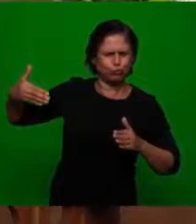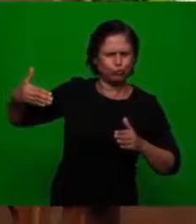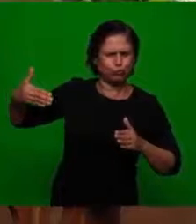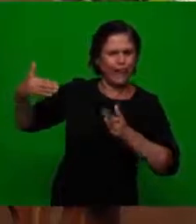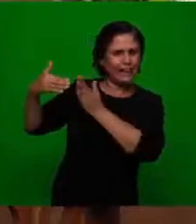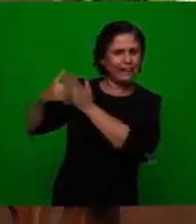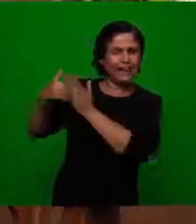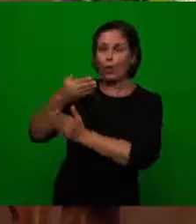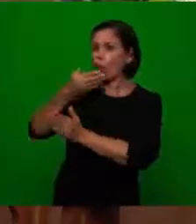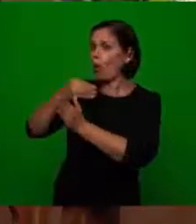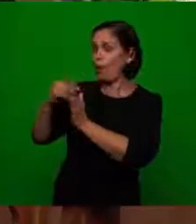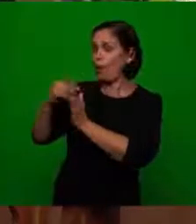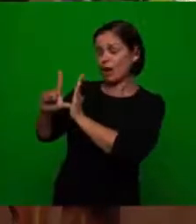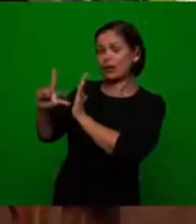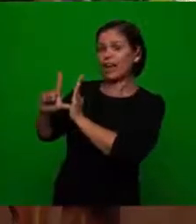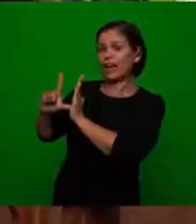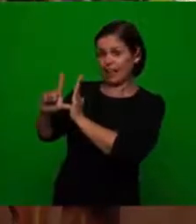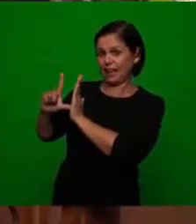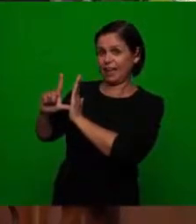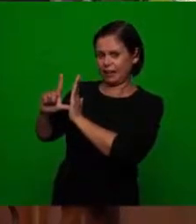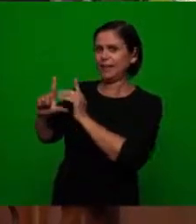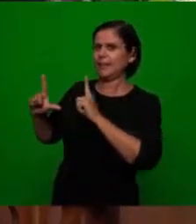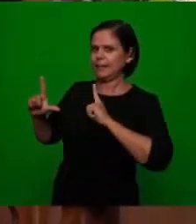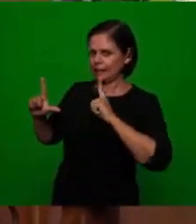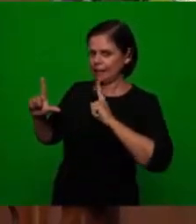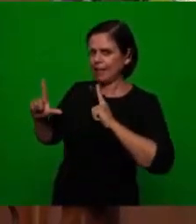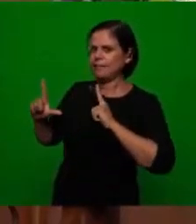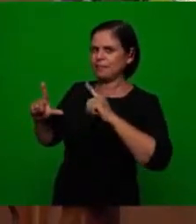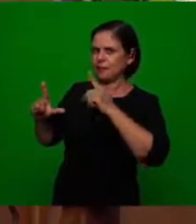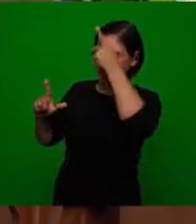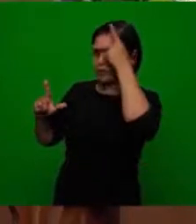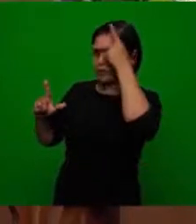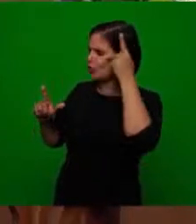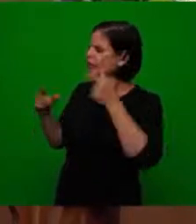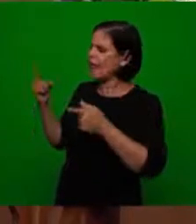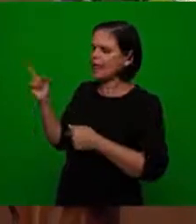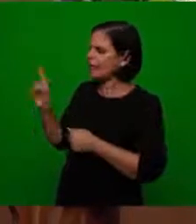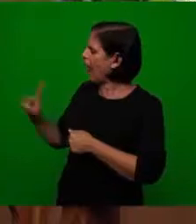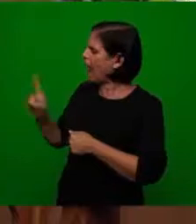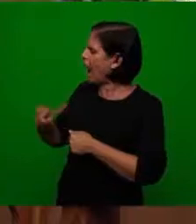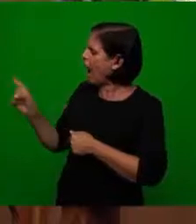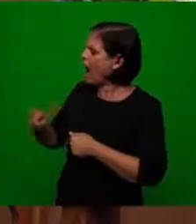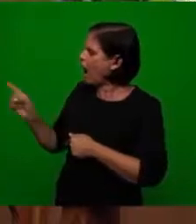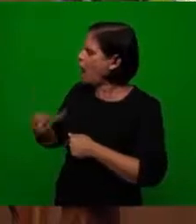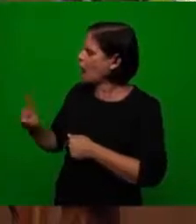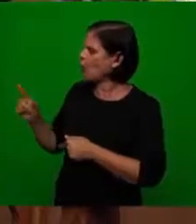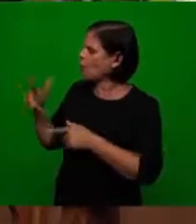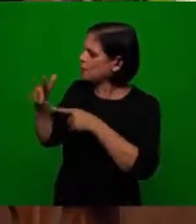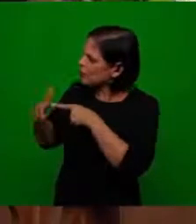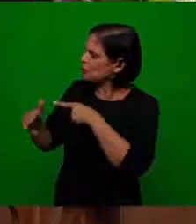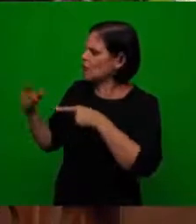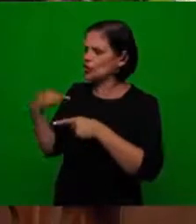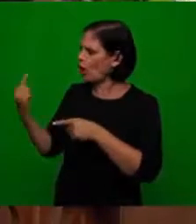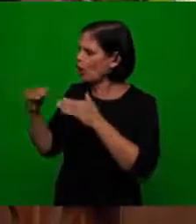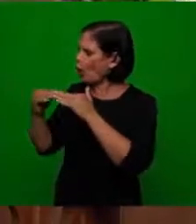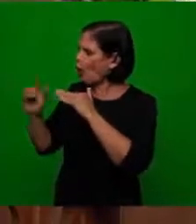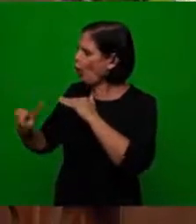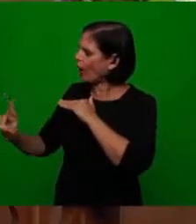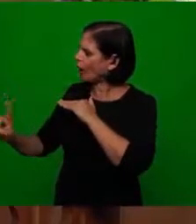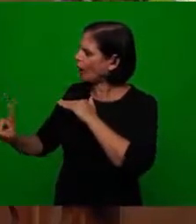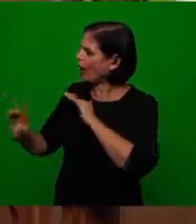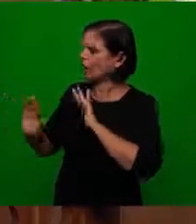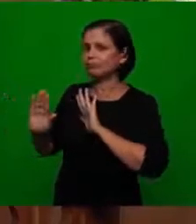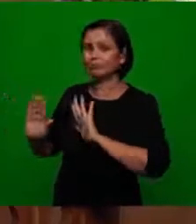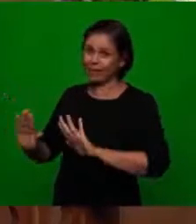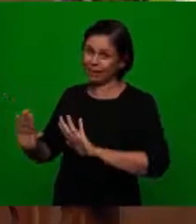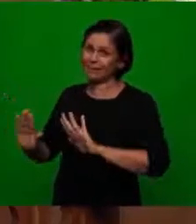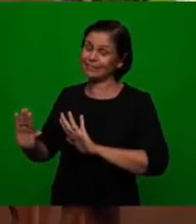to even Luther men have risen up and they pointed out the wrong